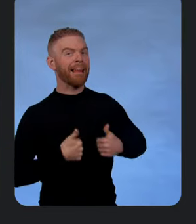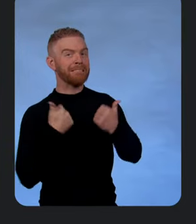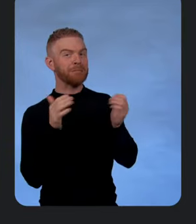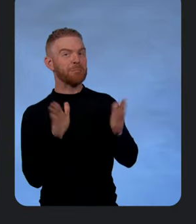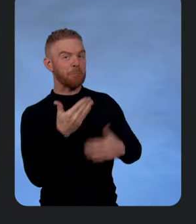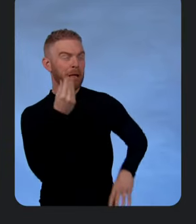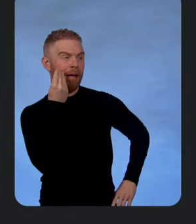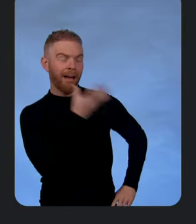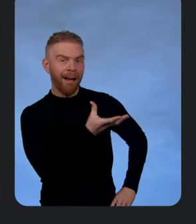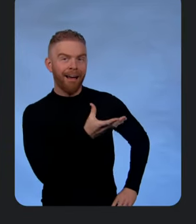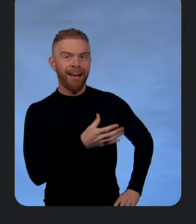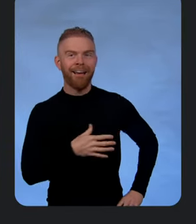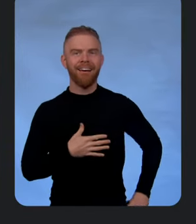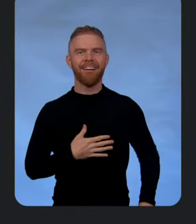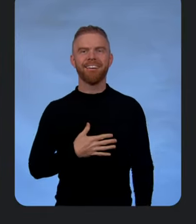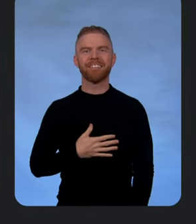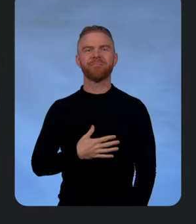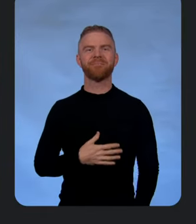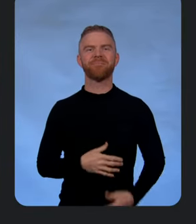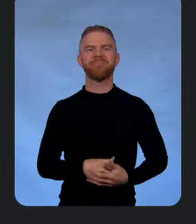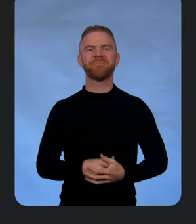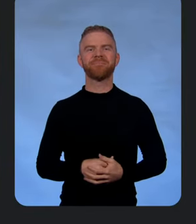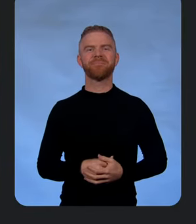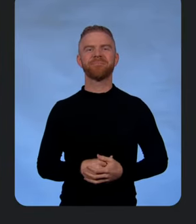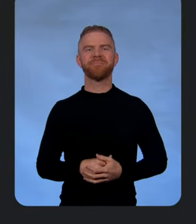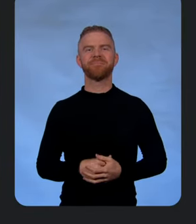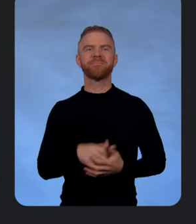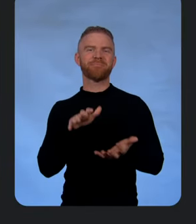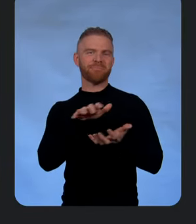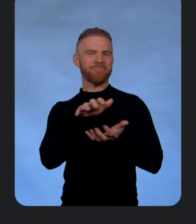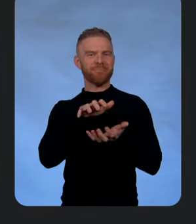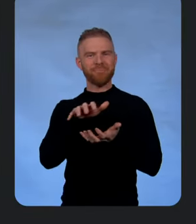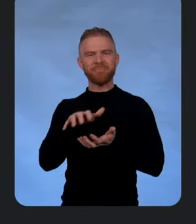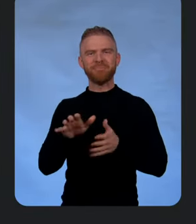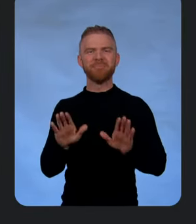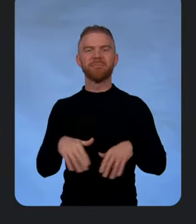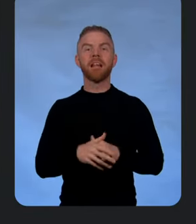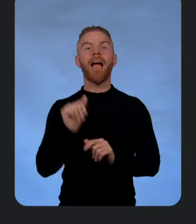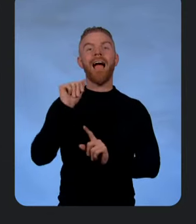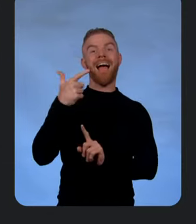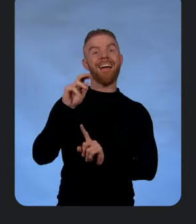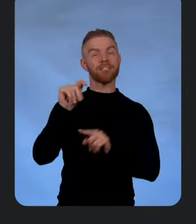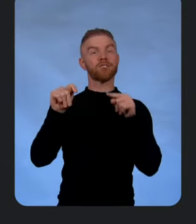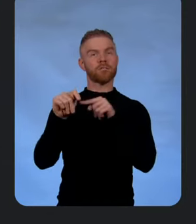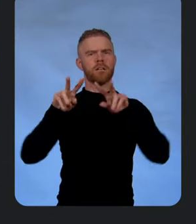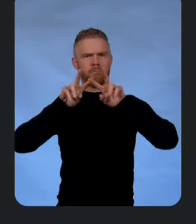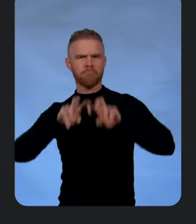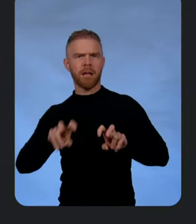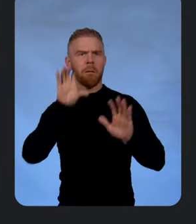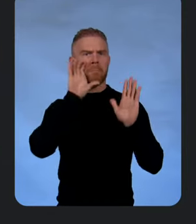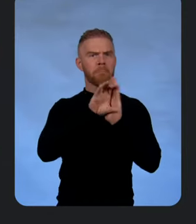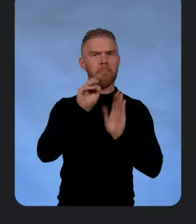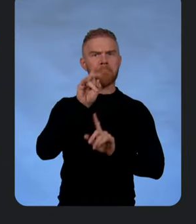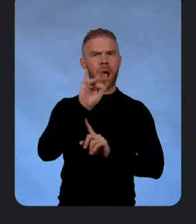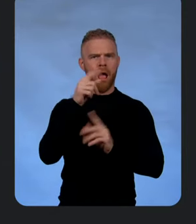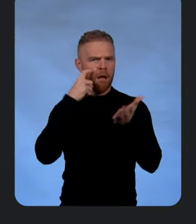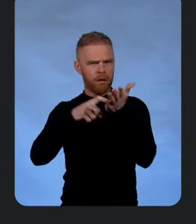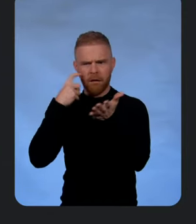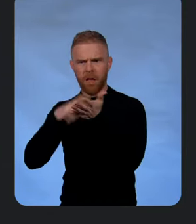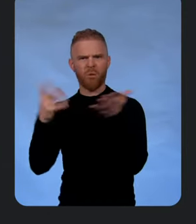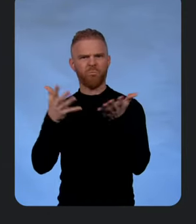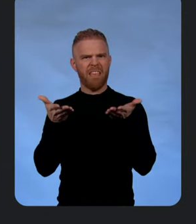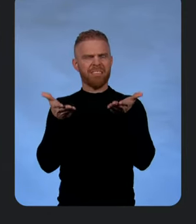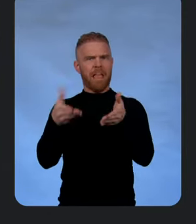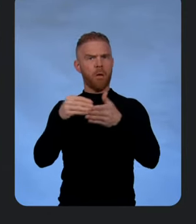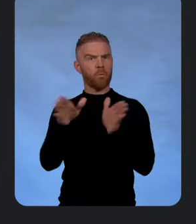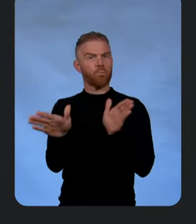It looks great. So here, the agent is analyzing the media to detect what currently exists in the room. And based on the